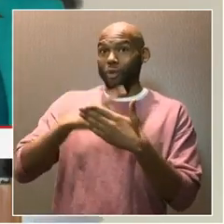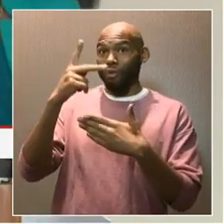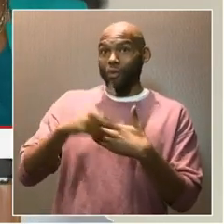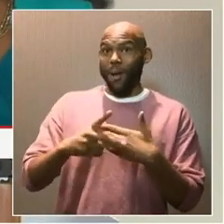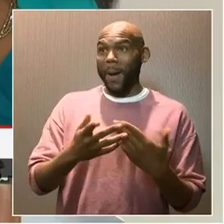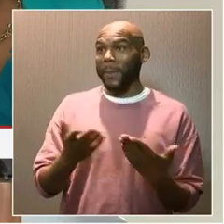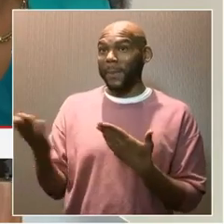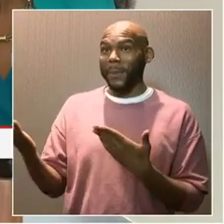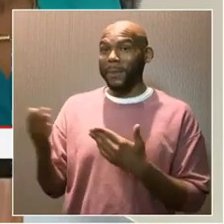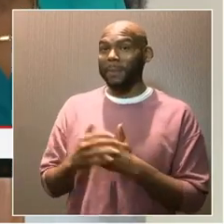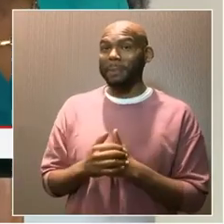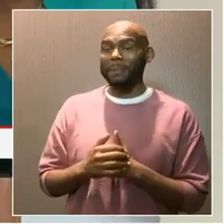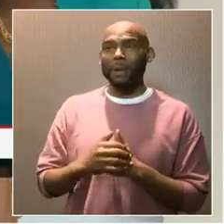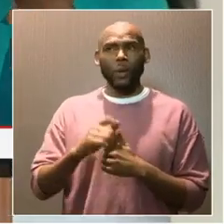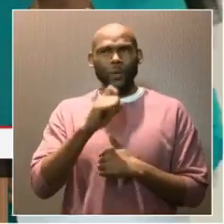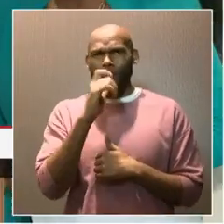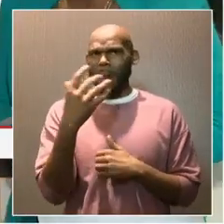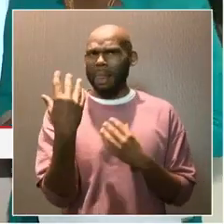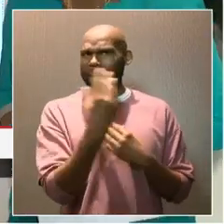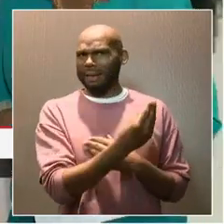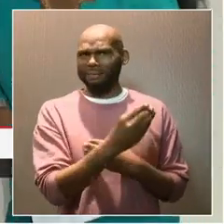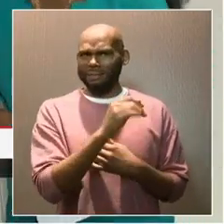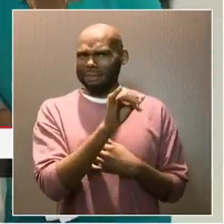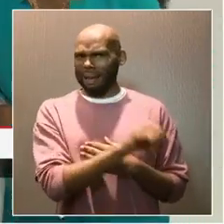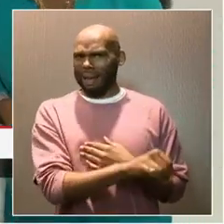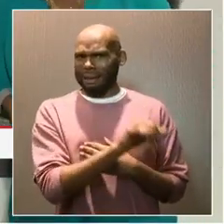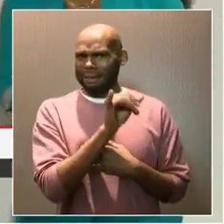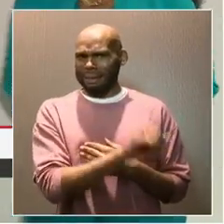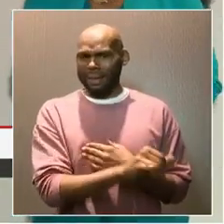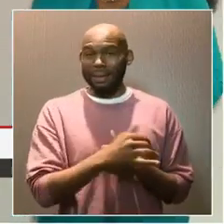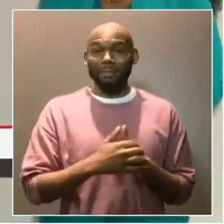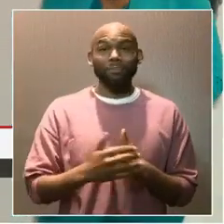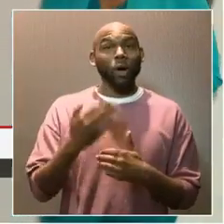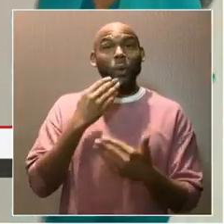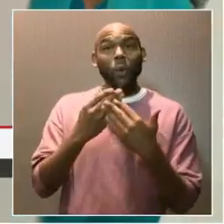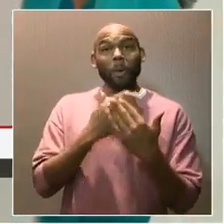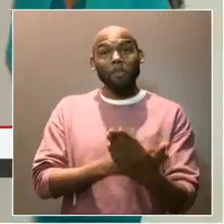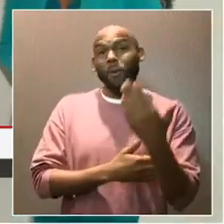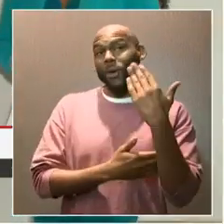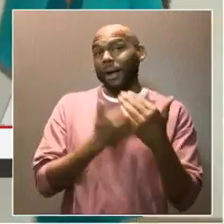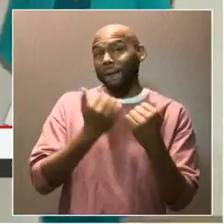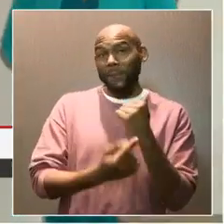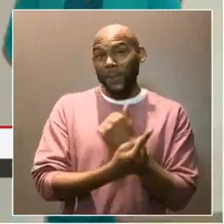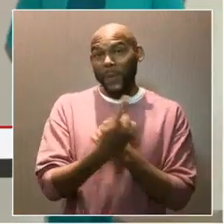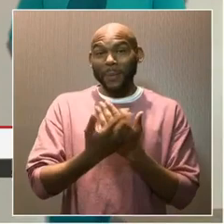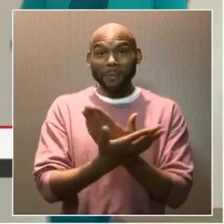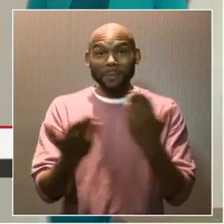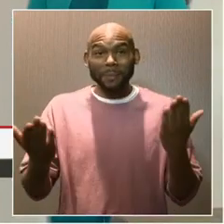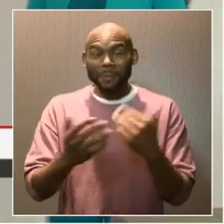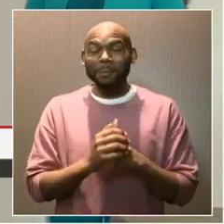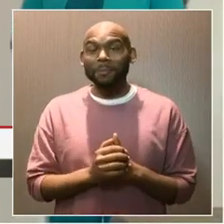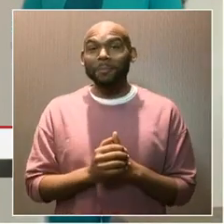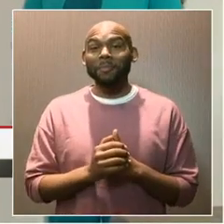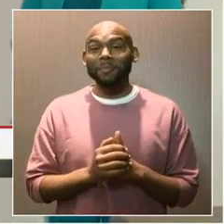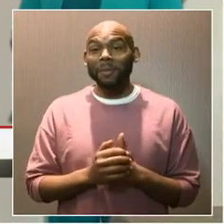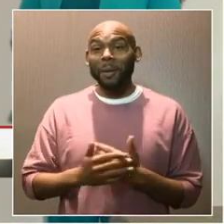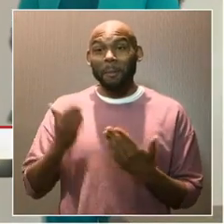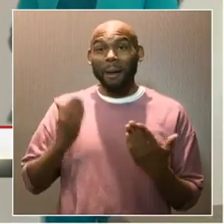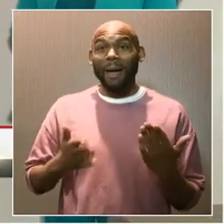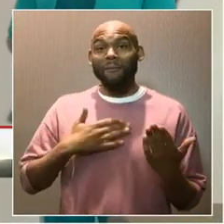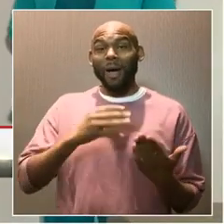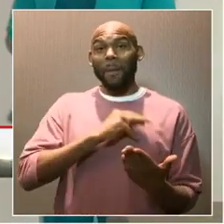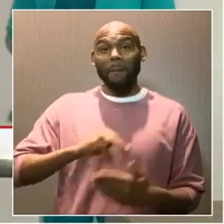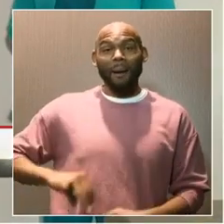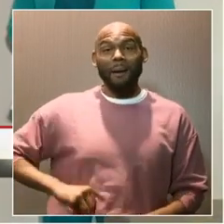Don't go anywhere. Stay right there, Phoebe. Don't go anywhere. Good morning, everybody. And on behalf of our mayor,